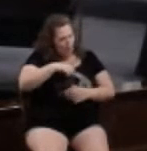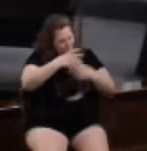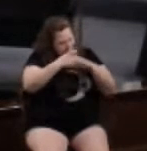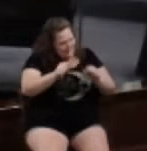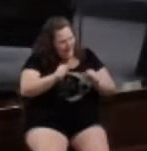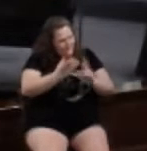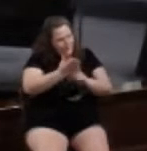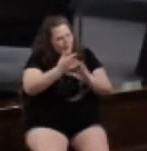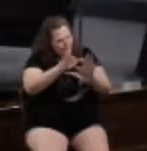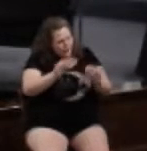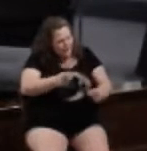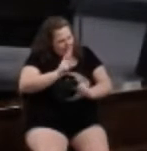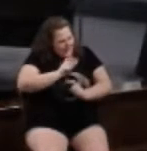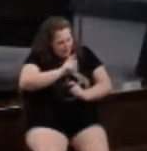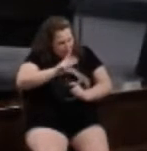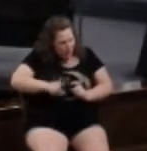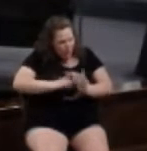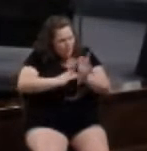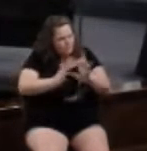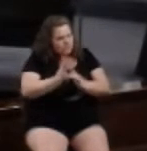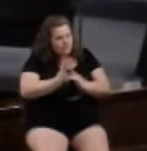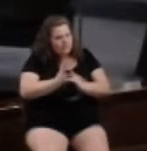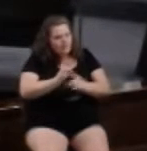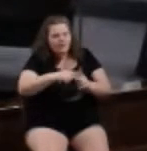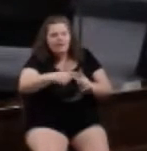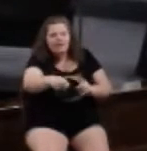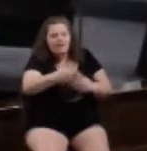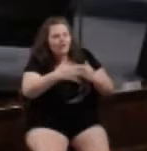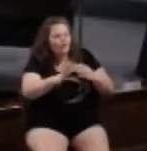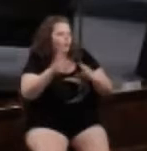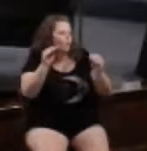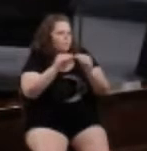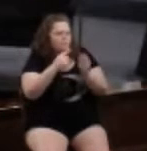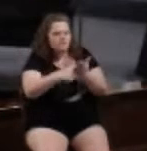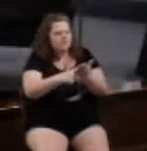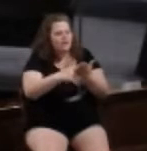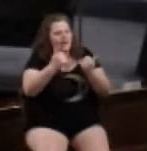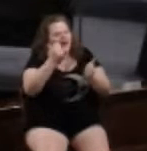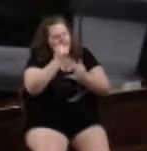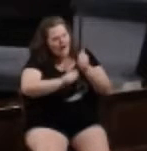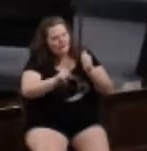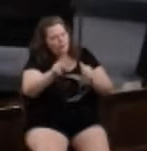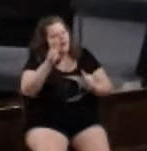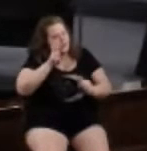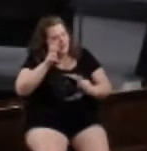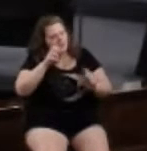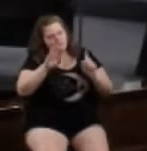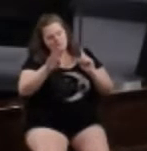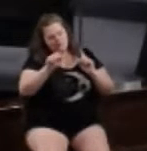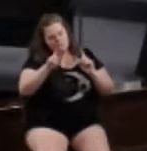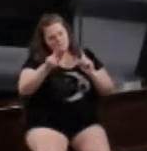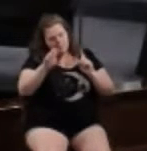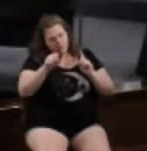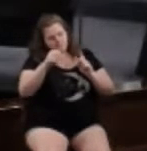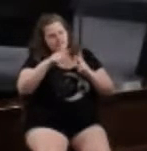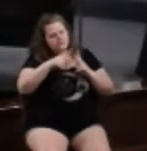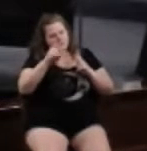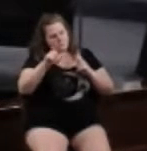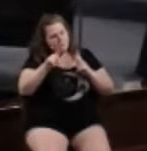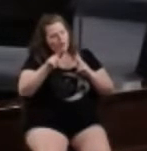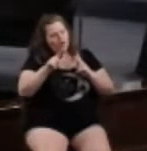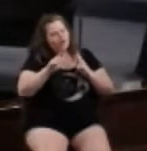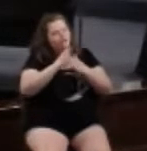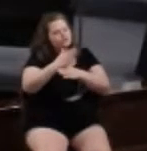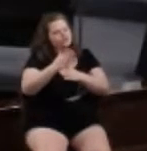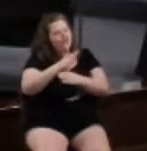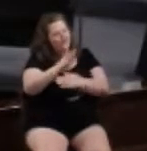There was no further discussion, and everyone now listened as Barnabas and Paul told about the miracles God had done through them among